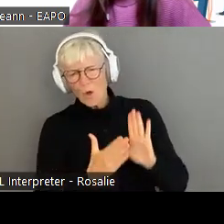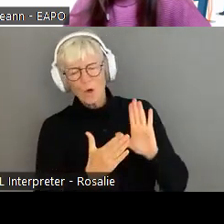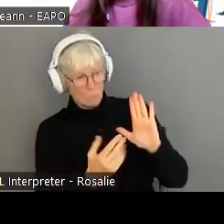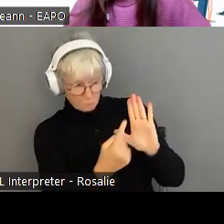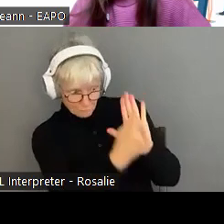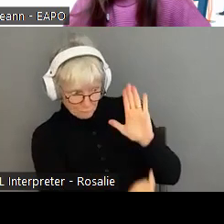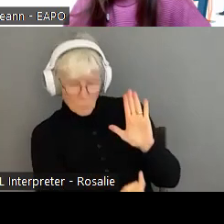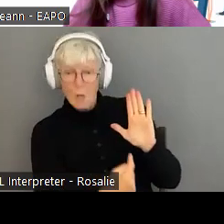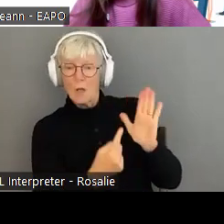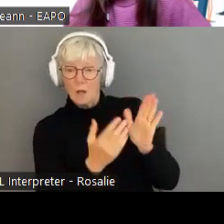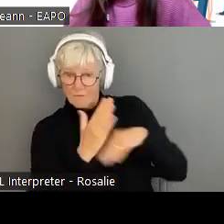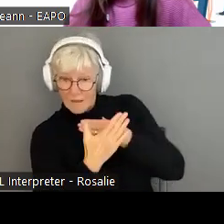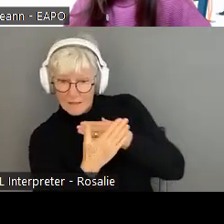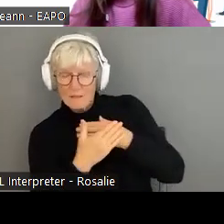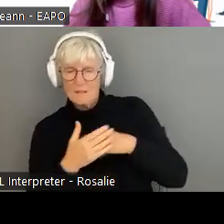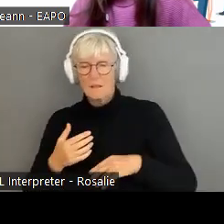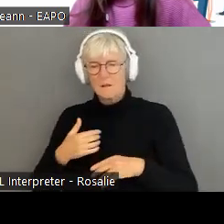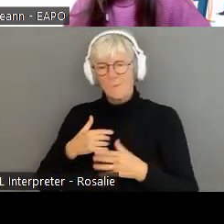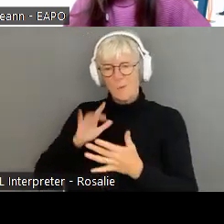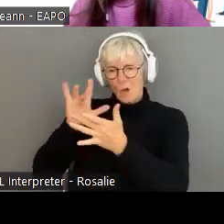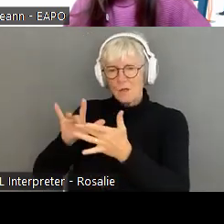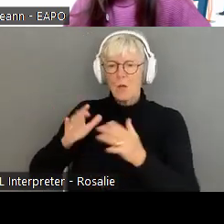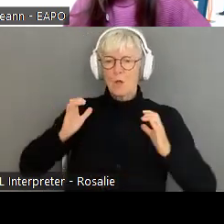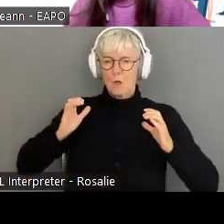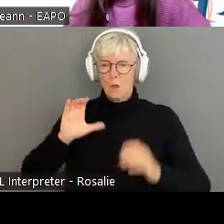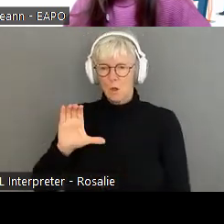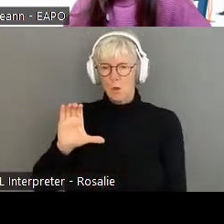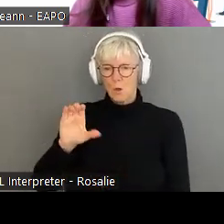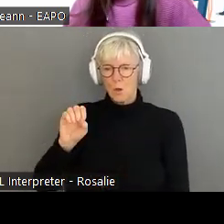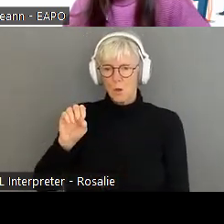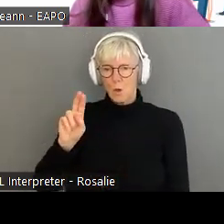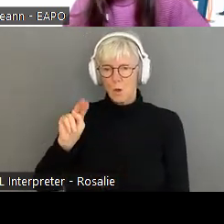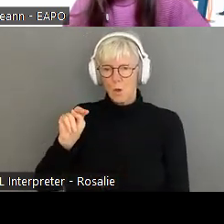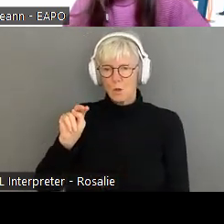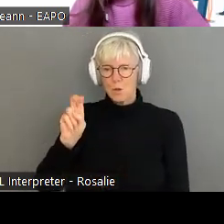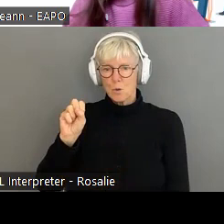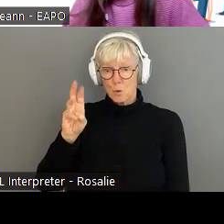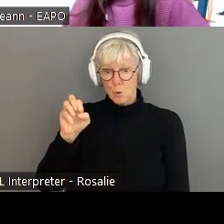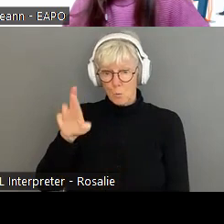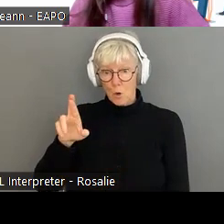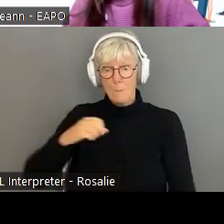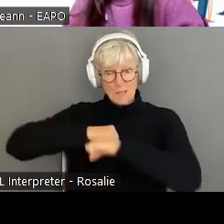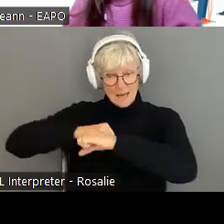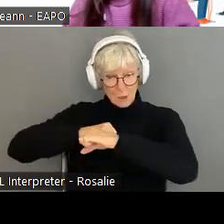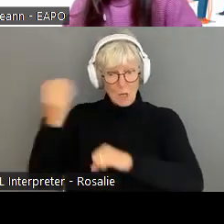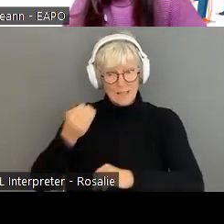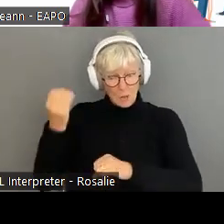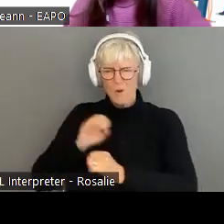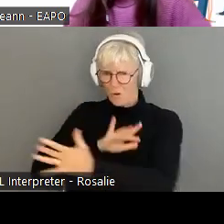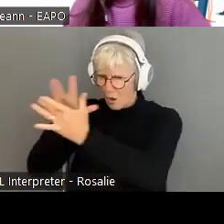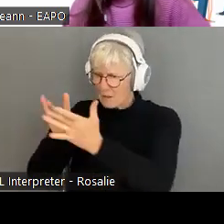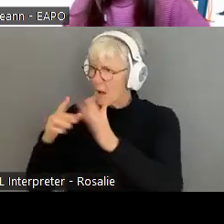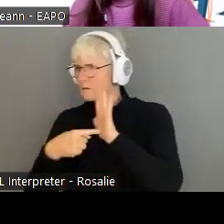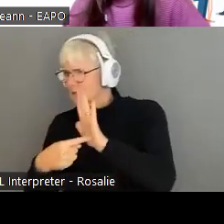advice, contact, uh, consumer protection in Ontario, um, you know, take all the necessary steps before signing any kind of important